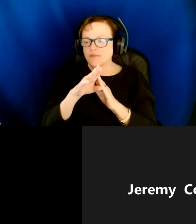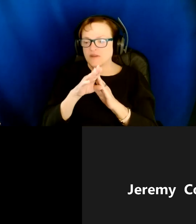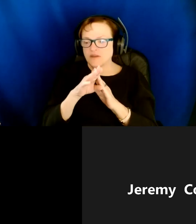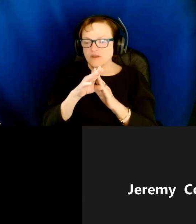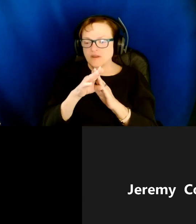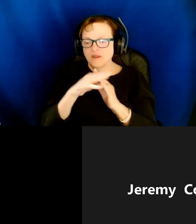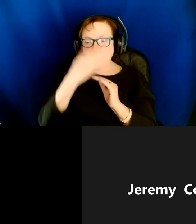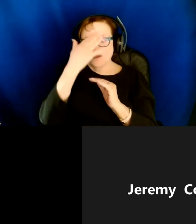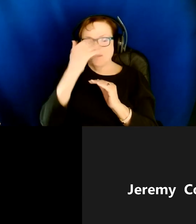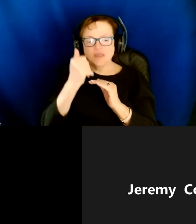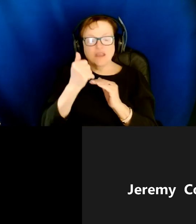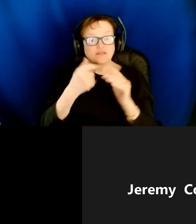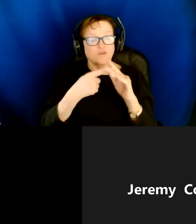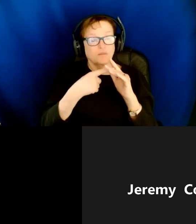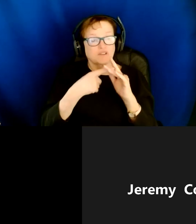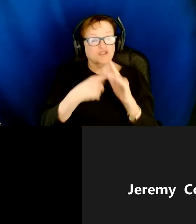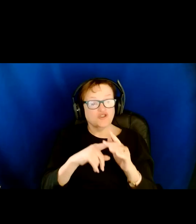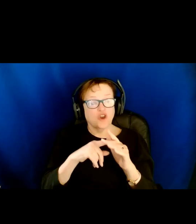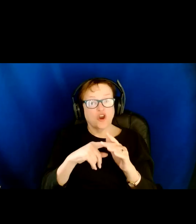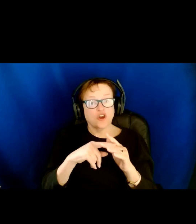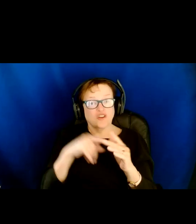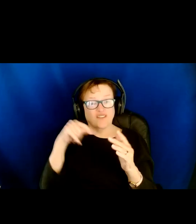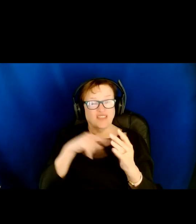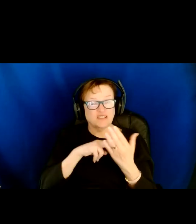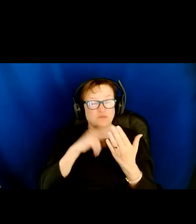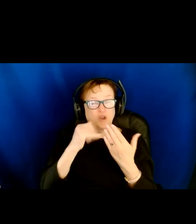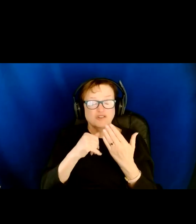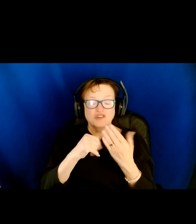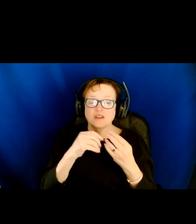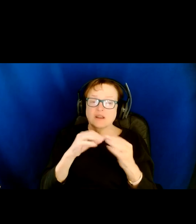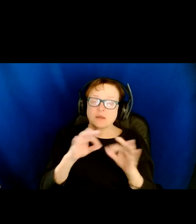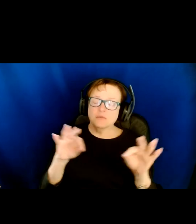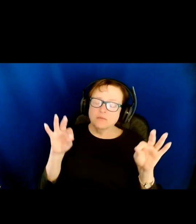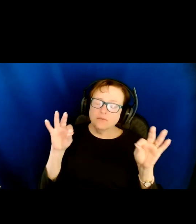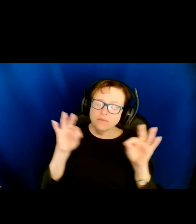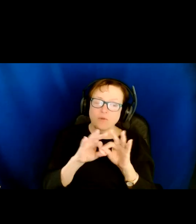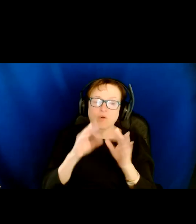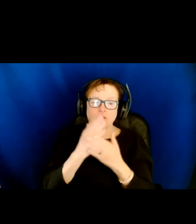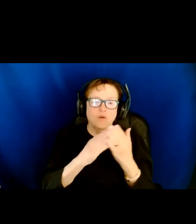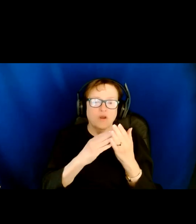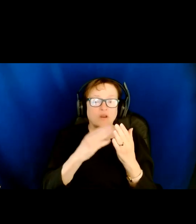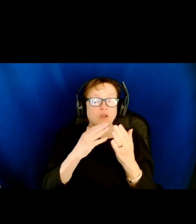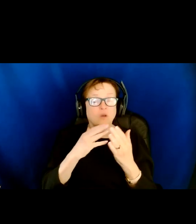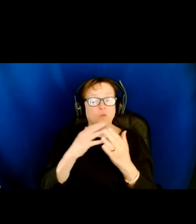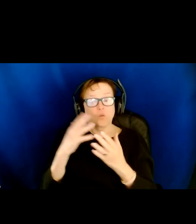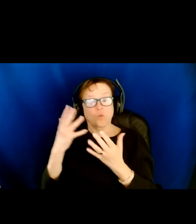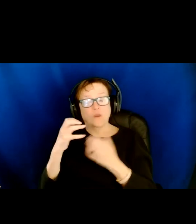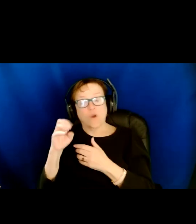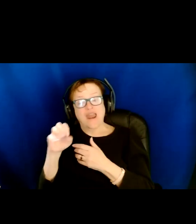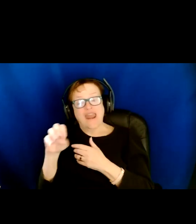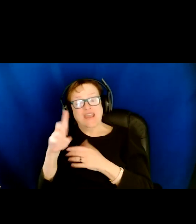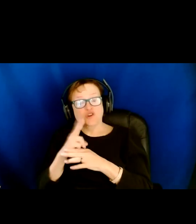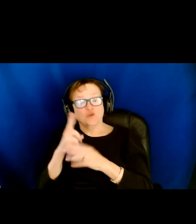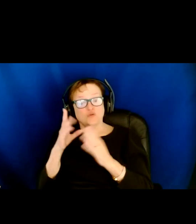start of this project, that has been a fundamental aspect is to get the end users to identify,